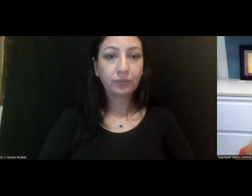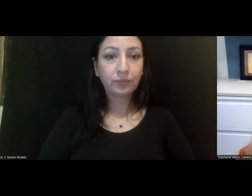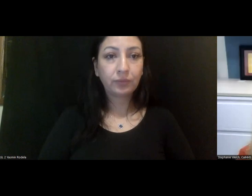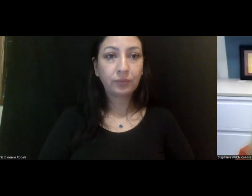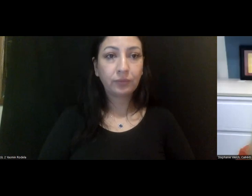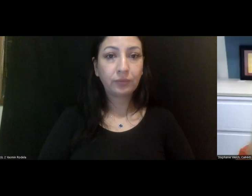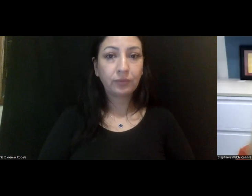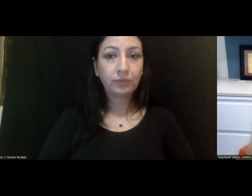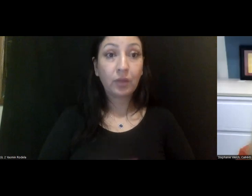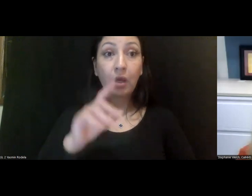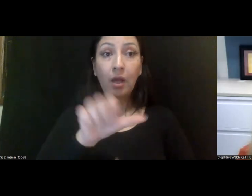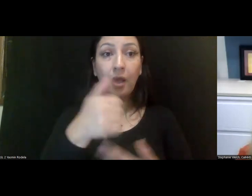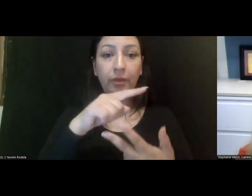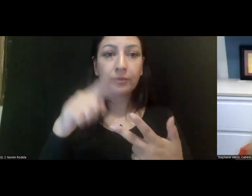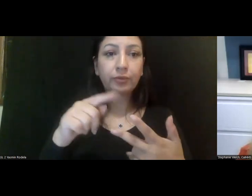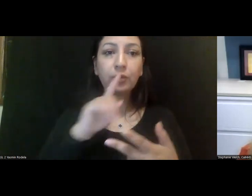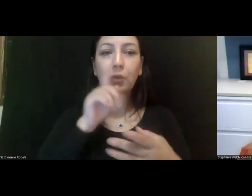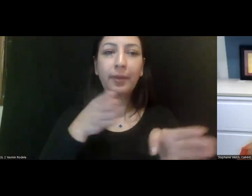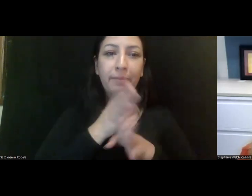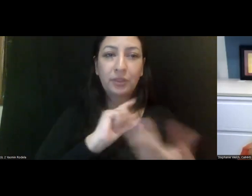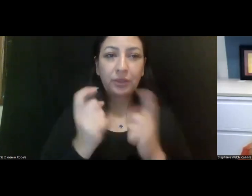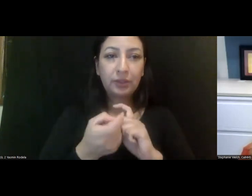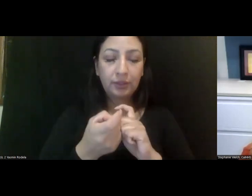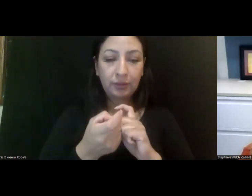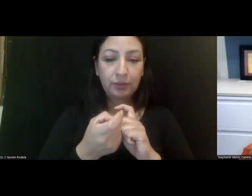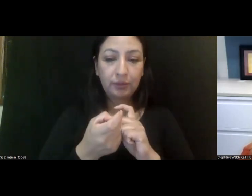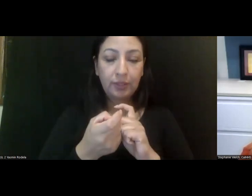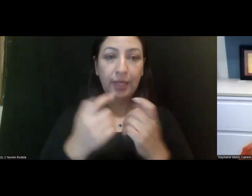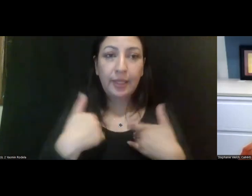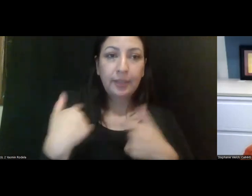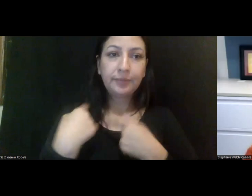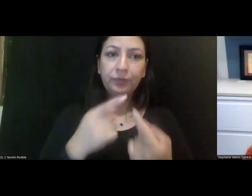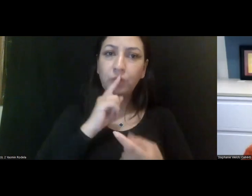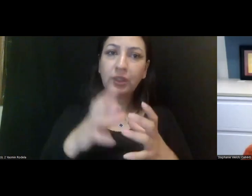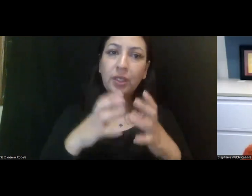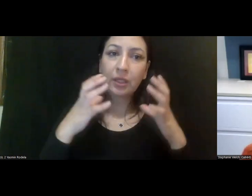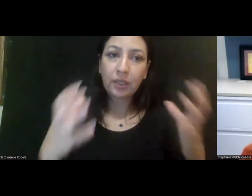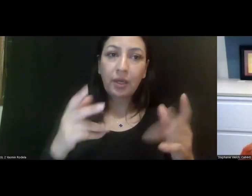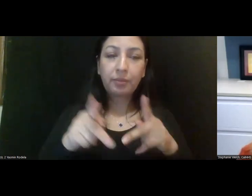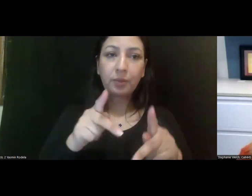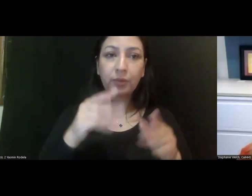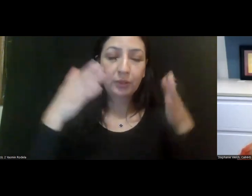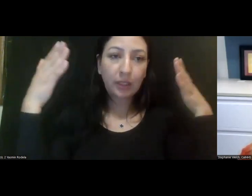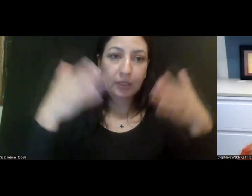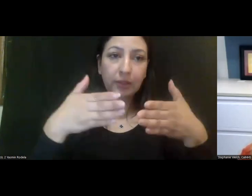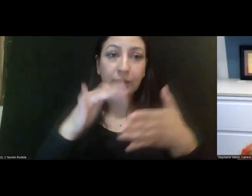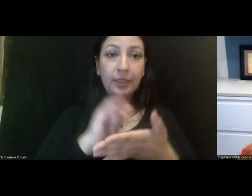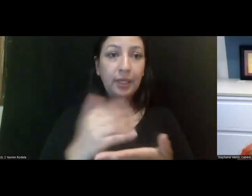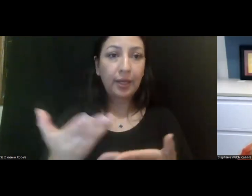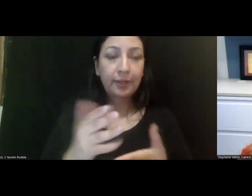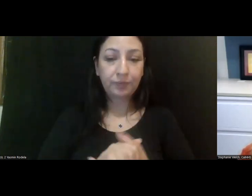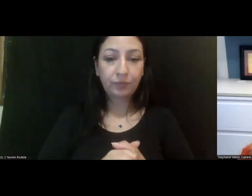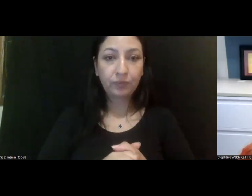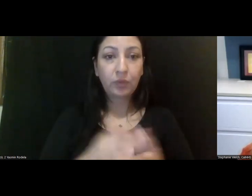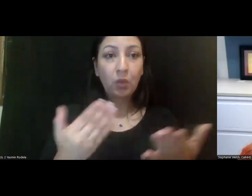uh, one of the other kind of major changes, um, that has gotten, I think, a lot of, of people's attention would be the